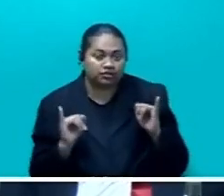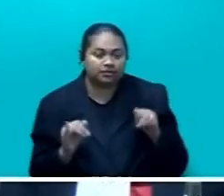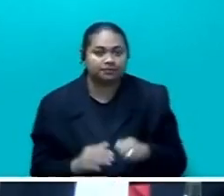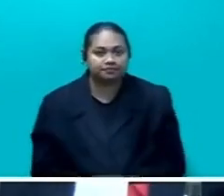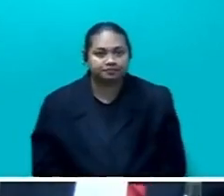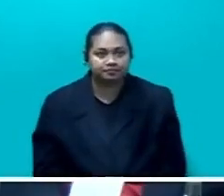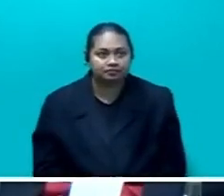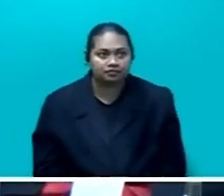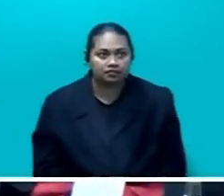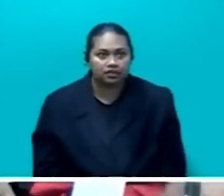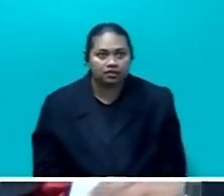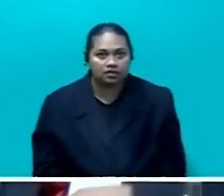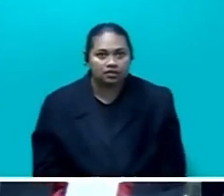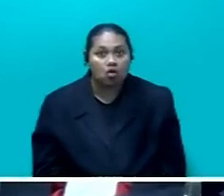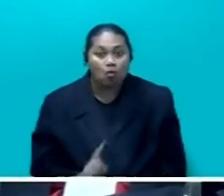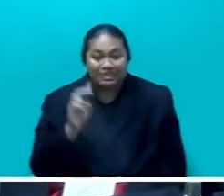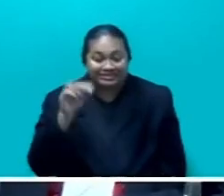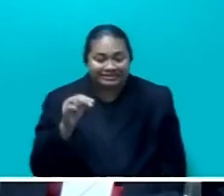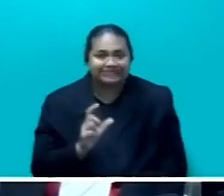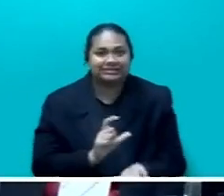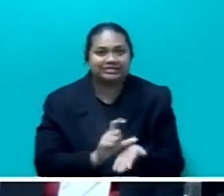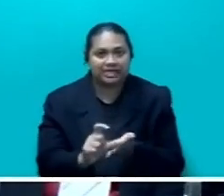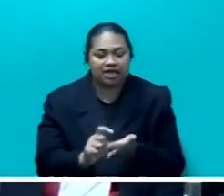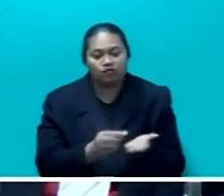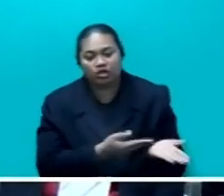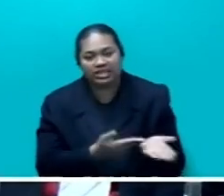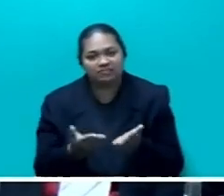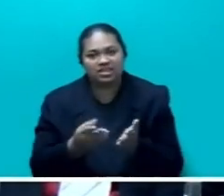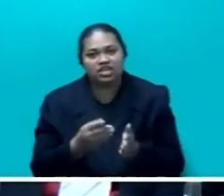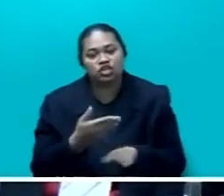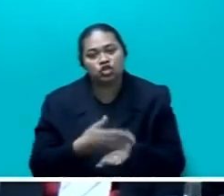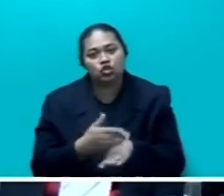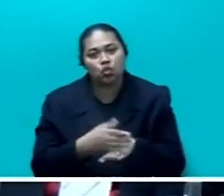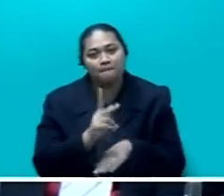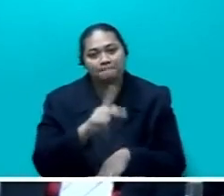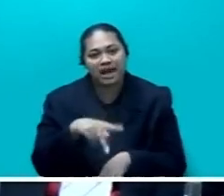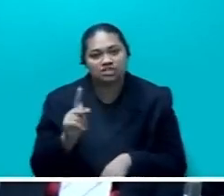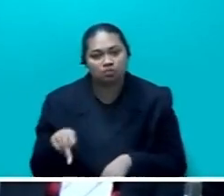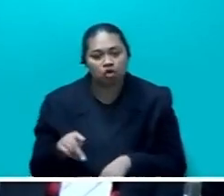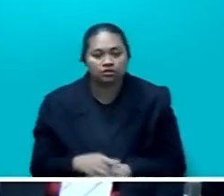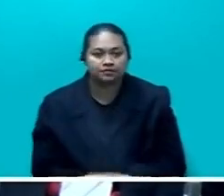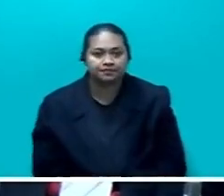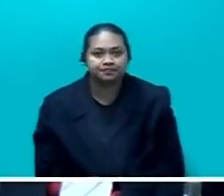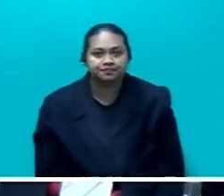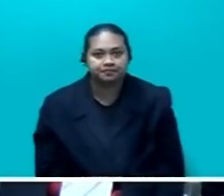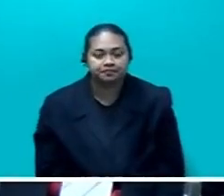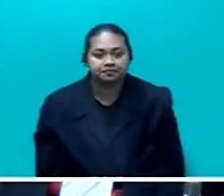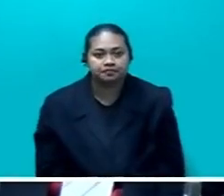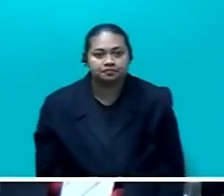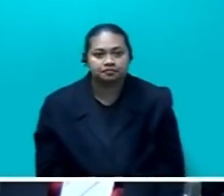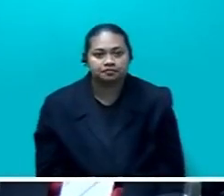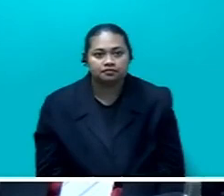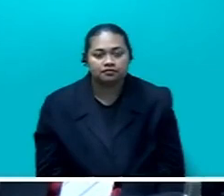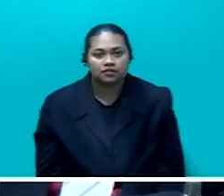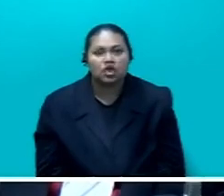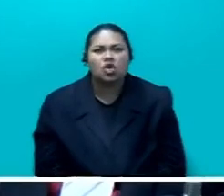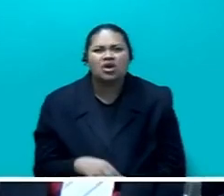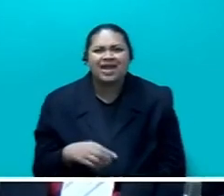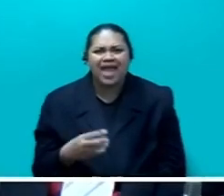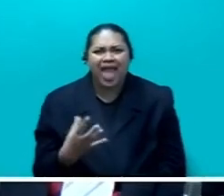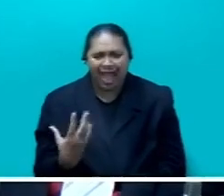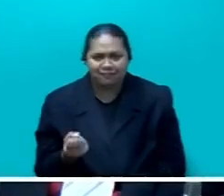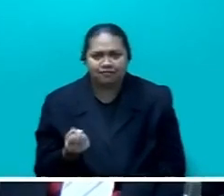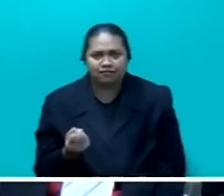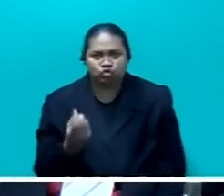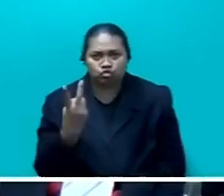conditions are quite clear for the issuance of passport, those that don't want the passport almost immediately and those that have